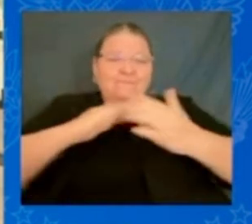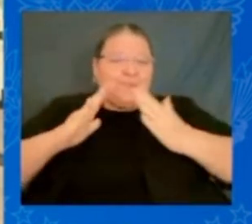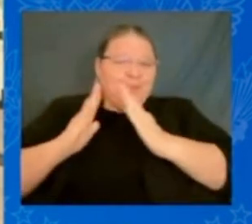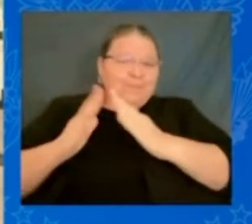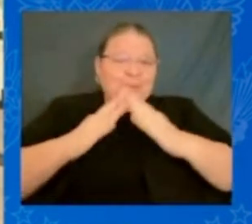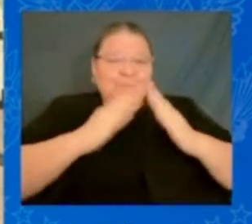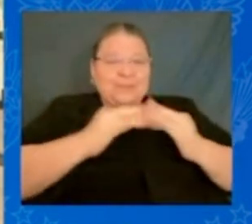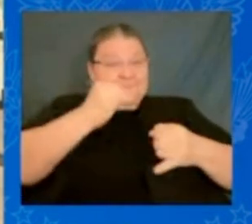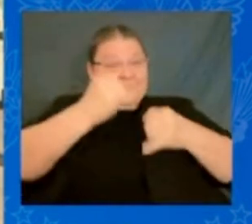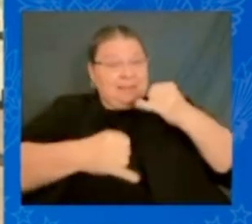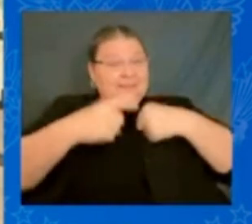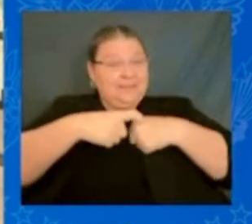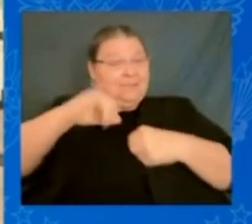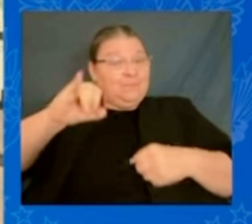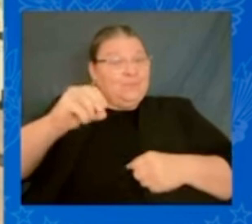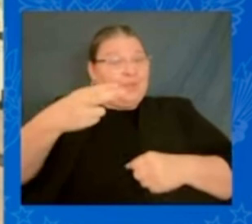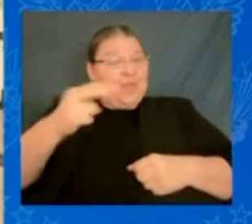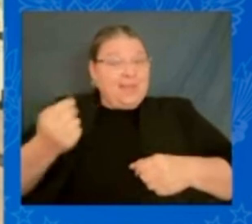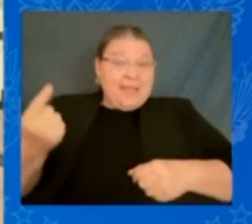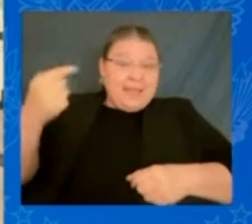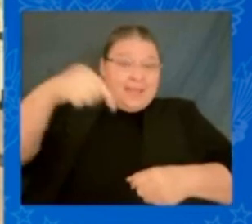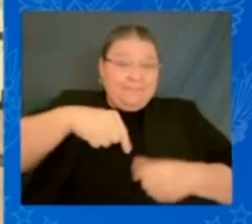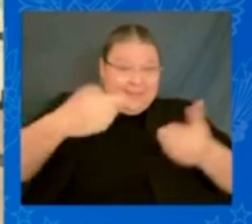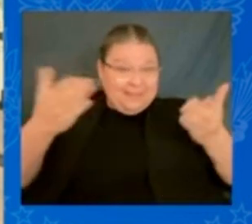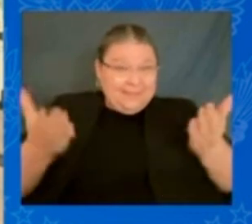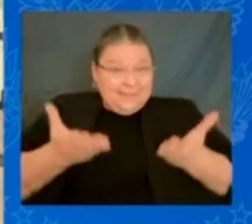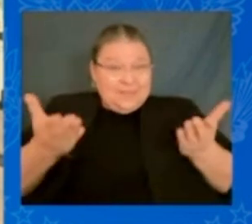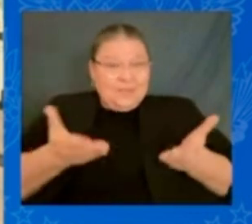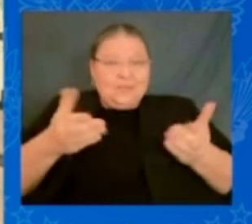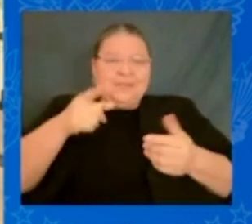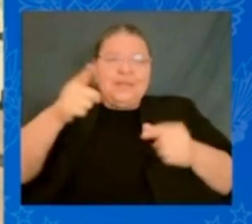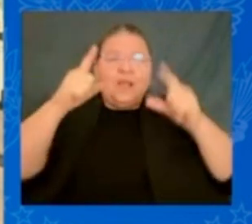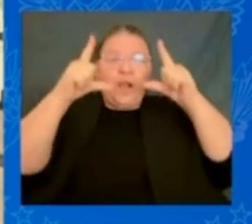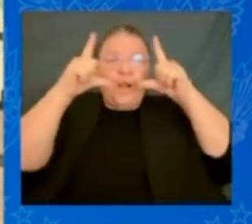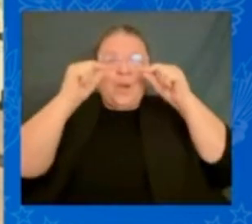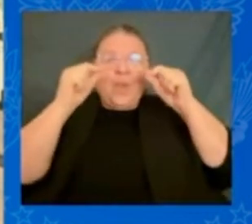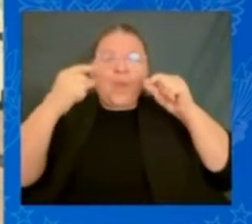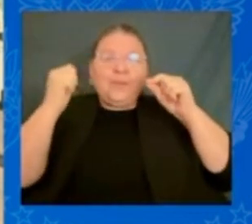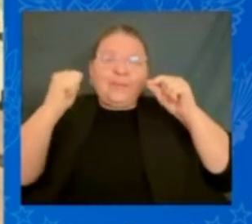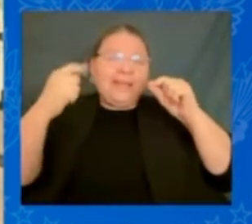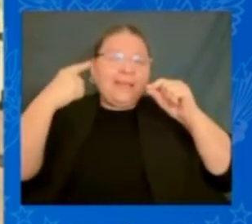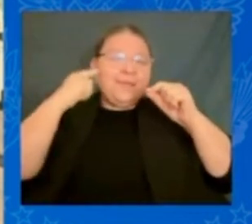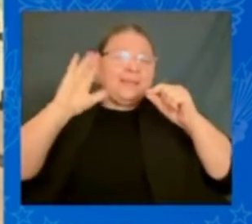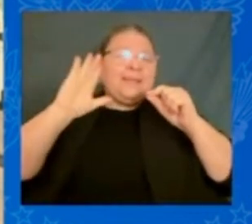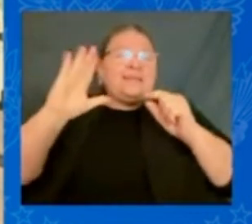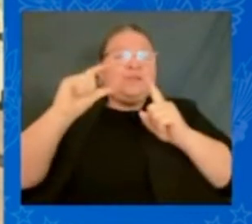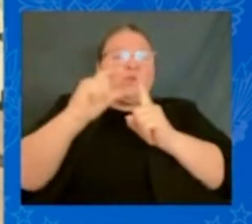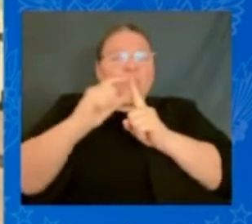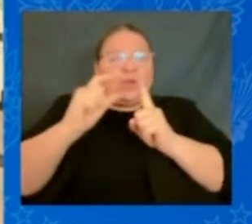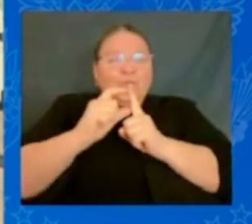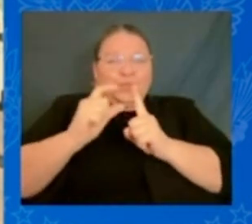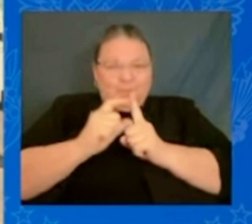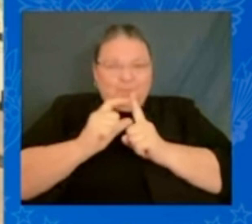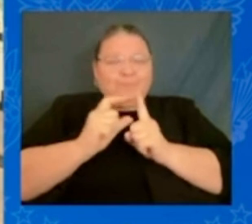if you close your eyes you can hear what he said he said